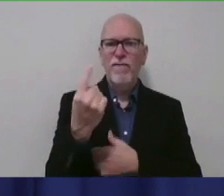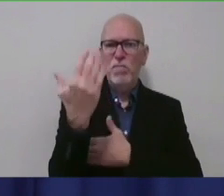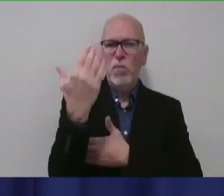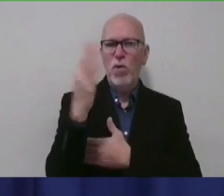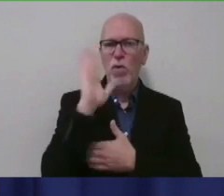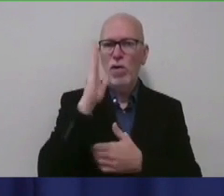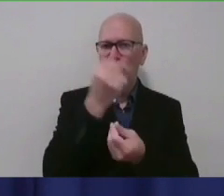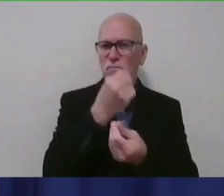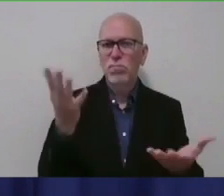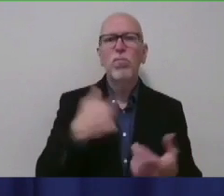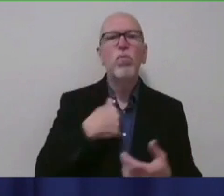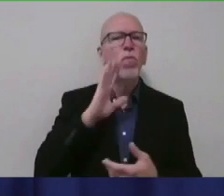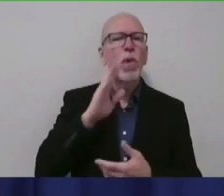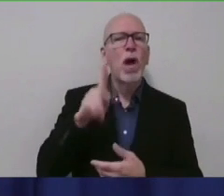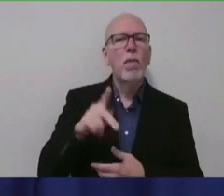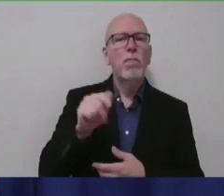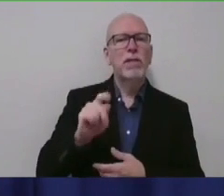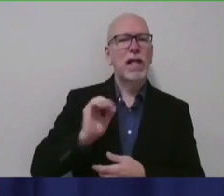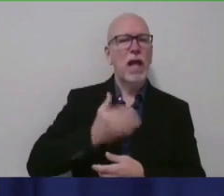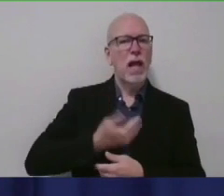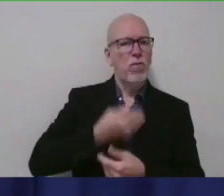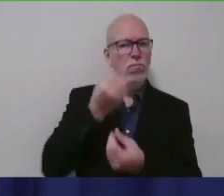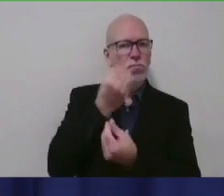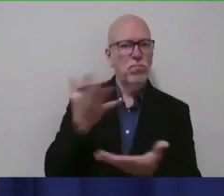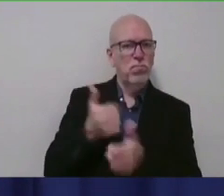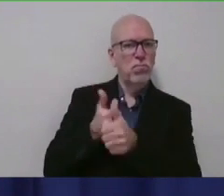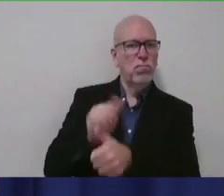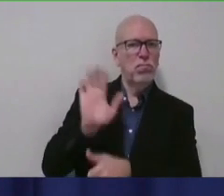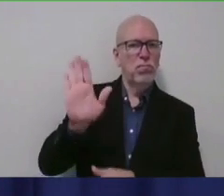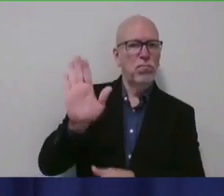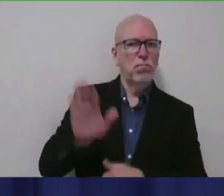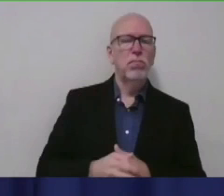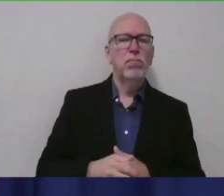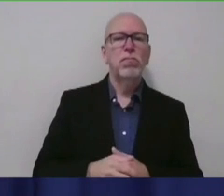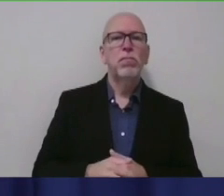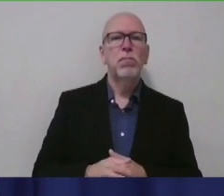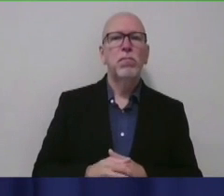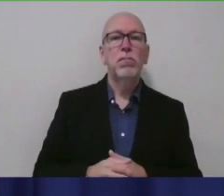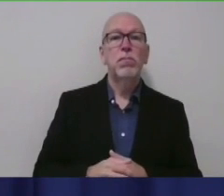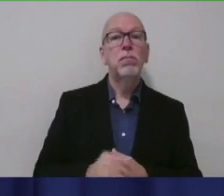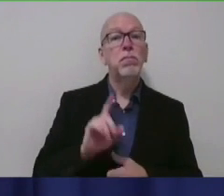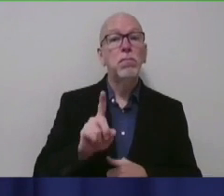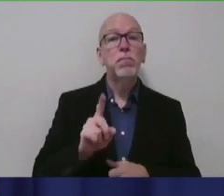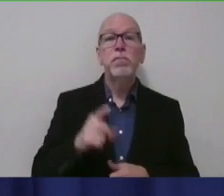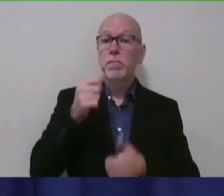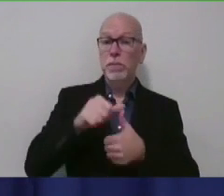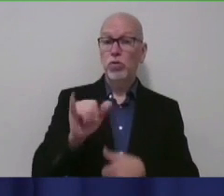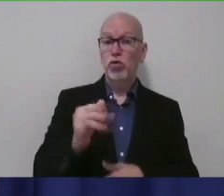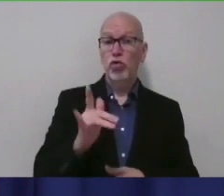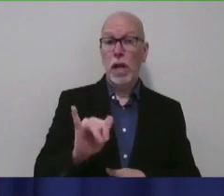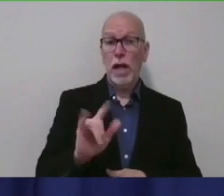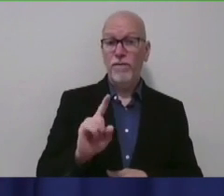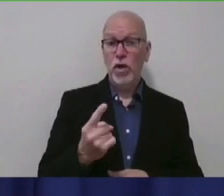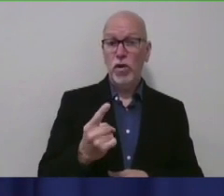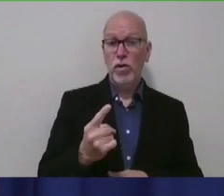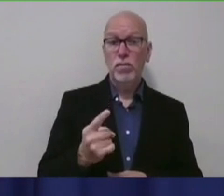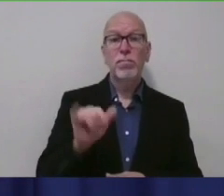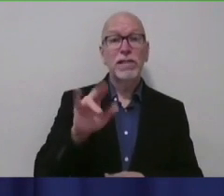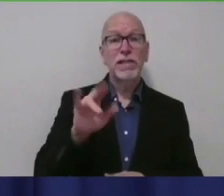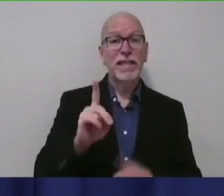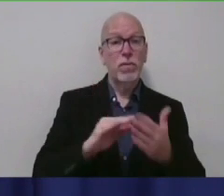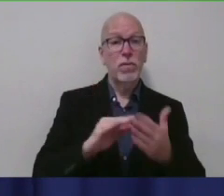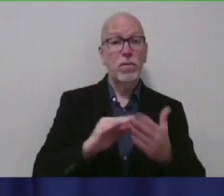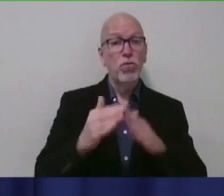will update our recommendations accordingly. However, remember that as of July 1st, Indiana communities and schools